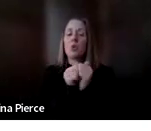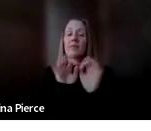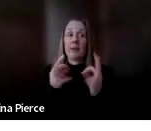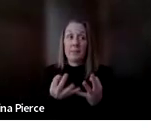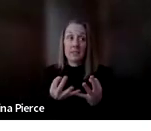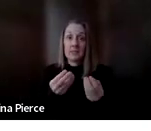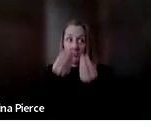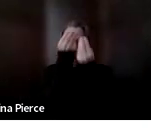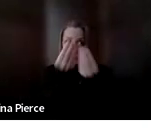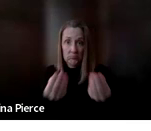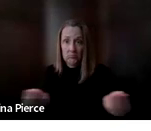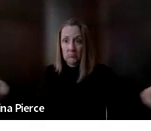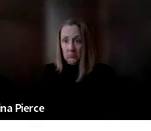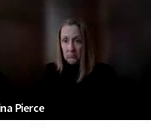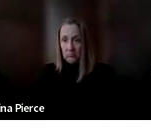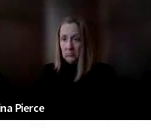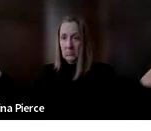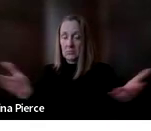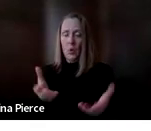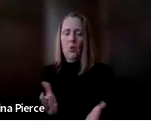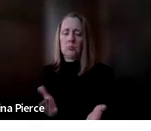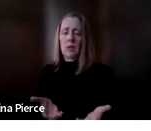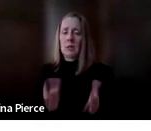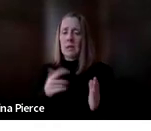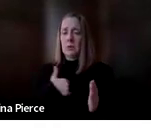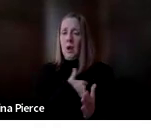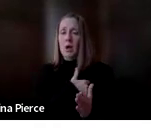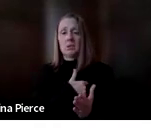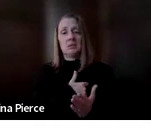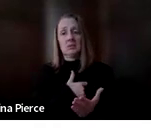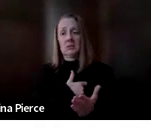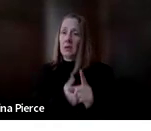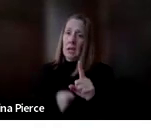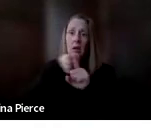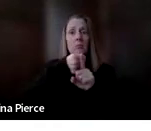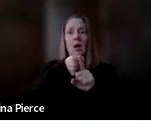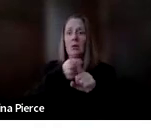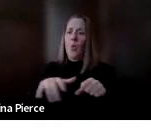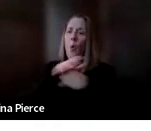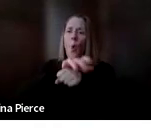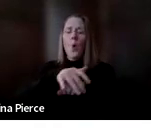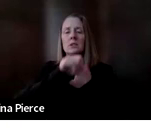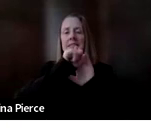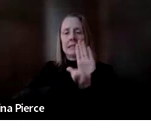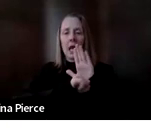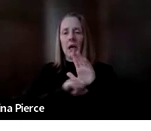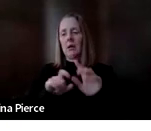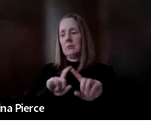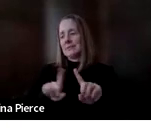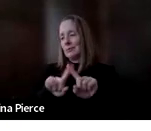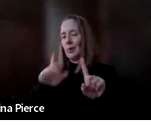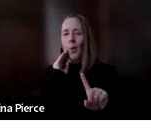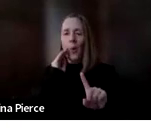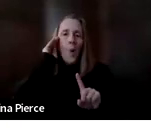So it really allows us to be impactful across the state that we come from different households where we